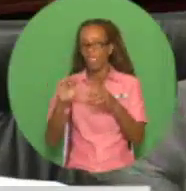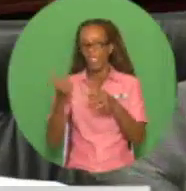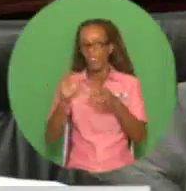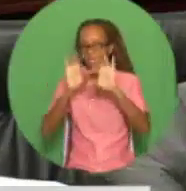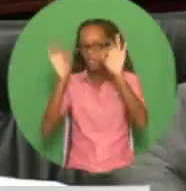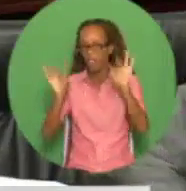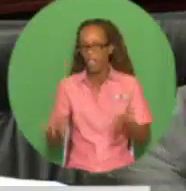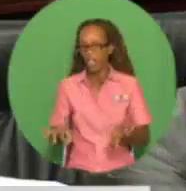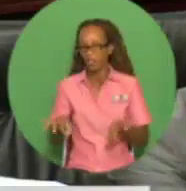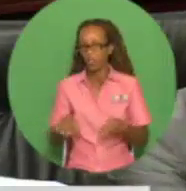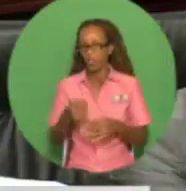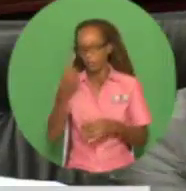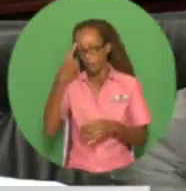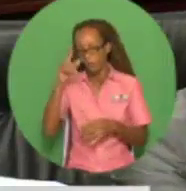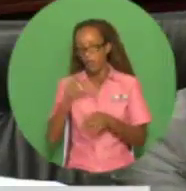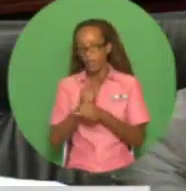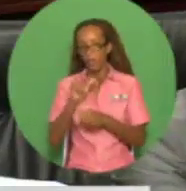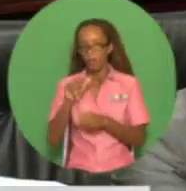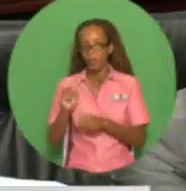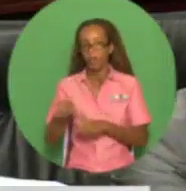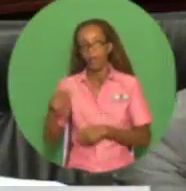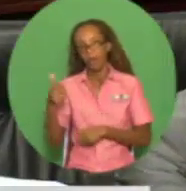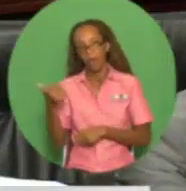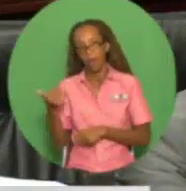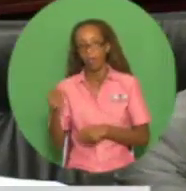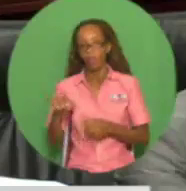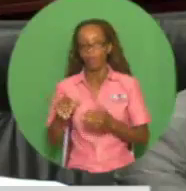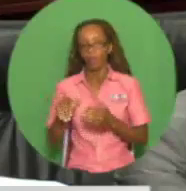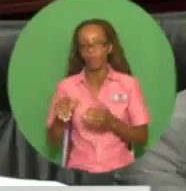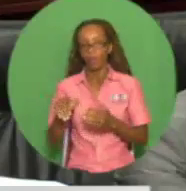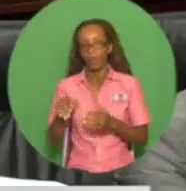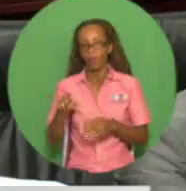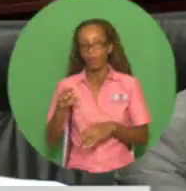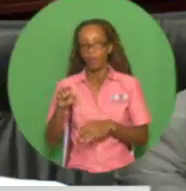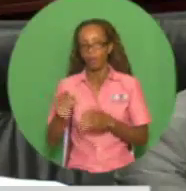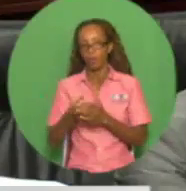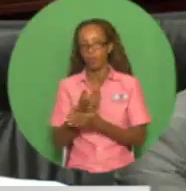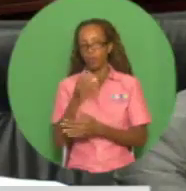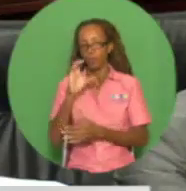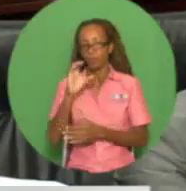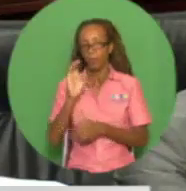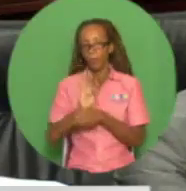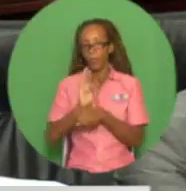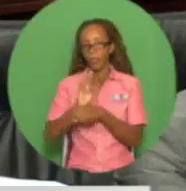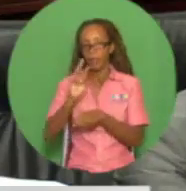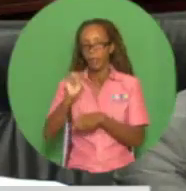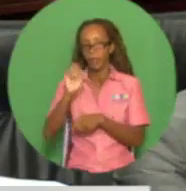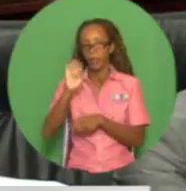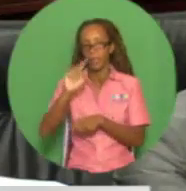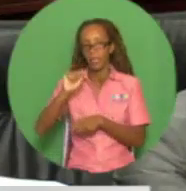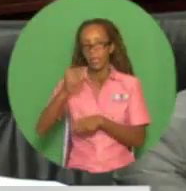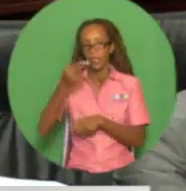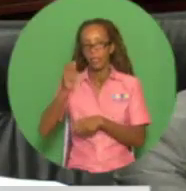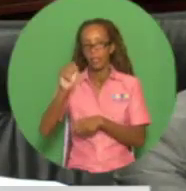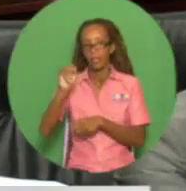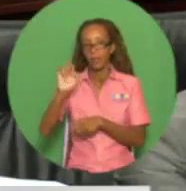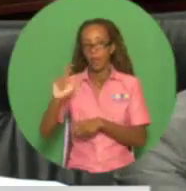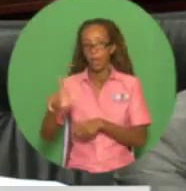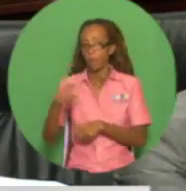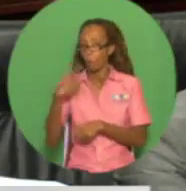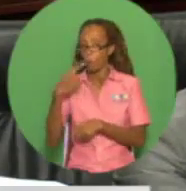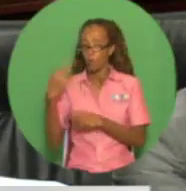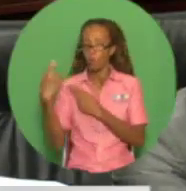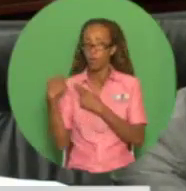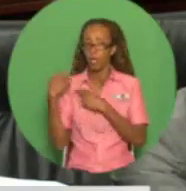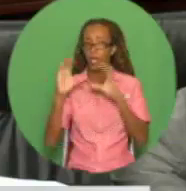The methanol to dimethyl ether DME complex being established by Caribbean